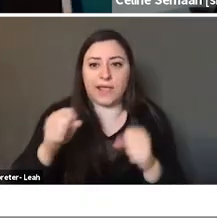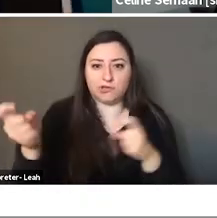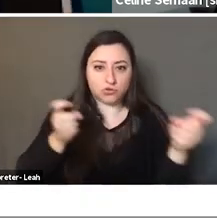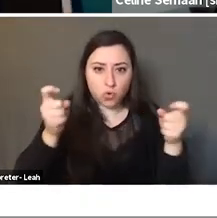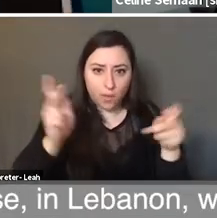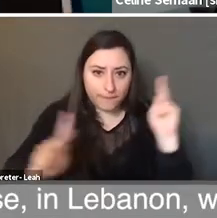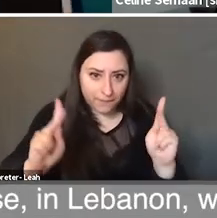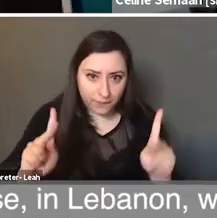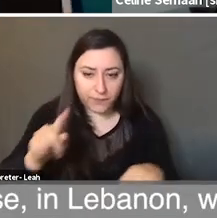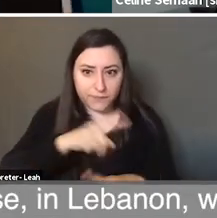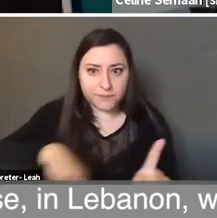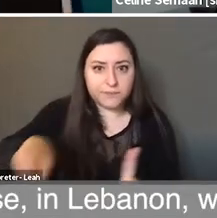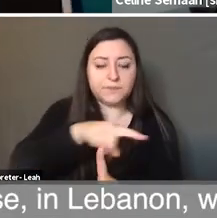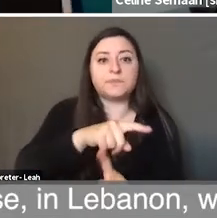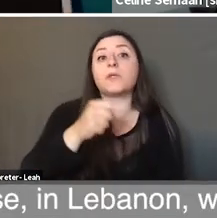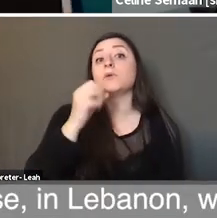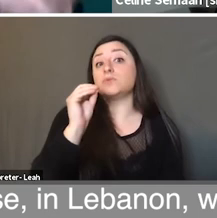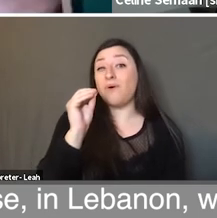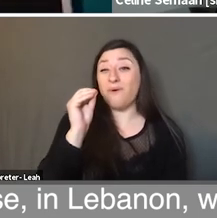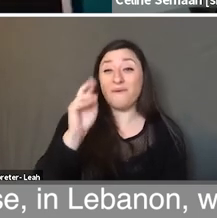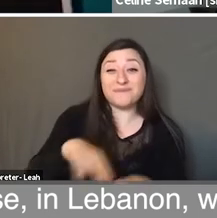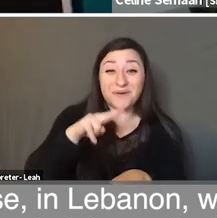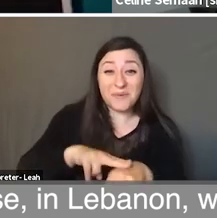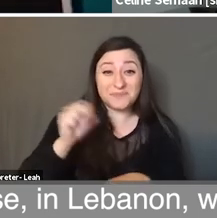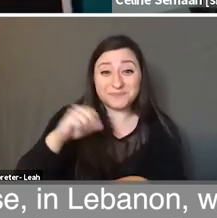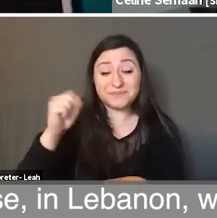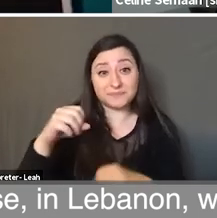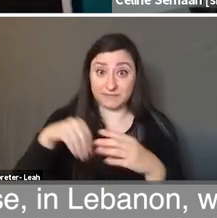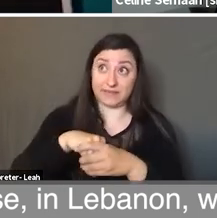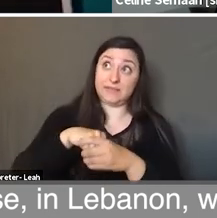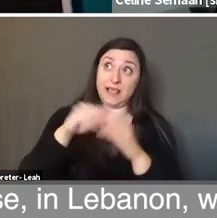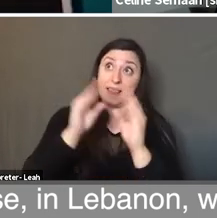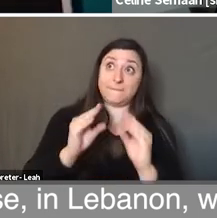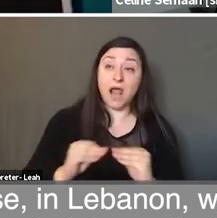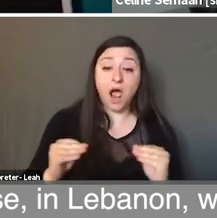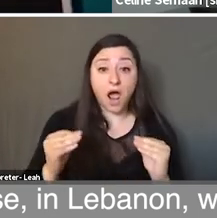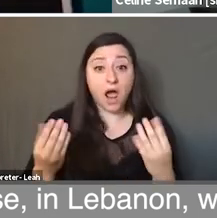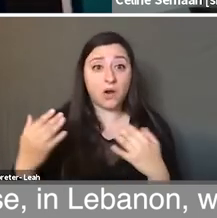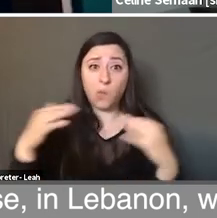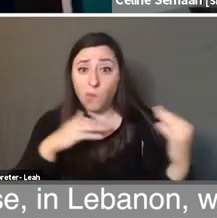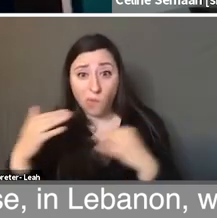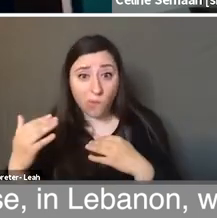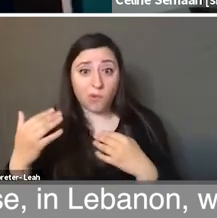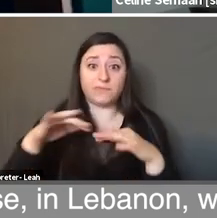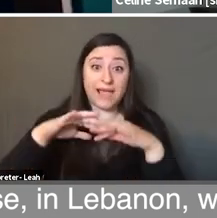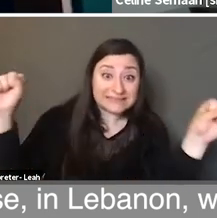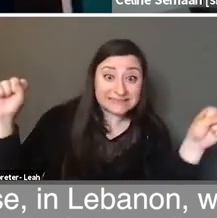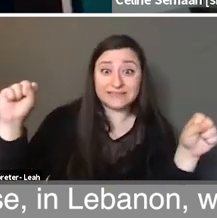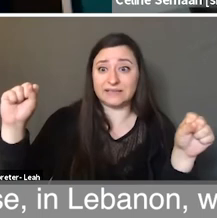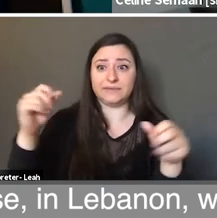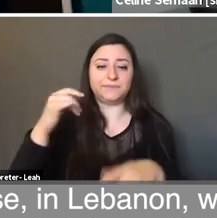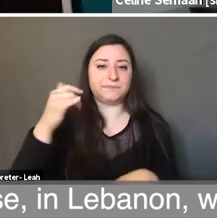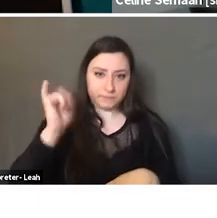was in constant uprising. So, of course, war, in Lebanon, war and rural exodus emptied the